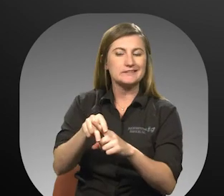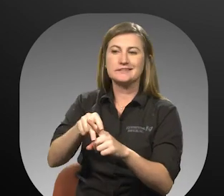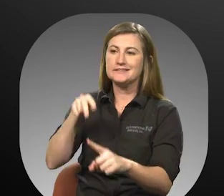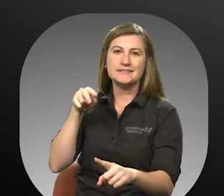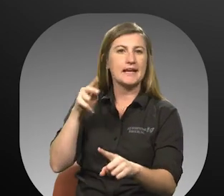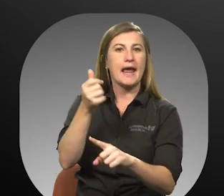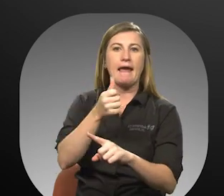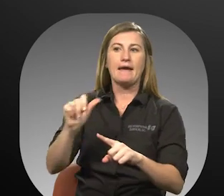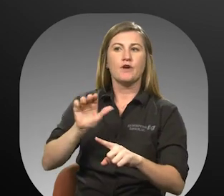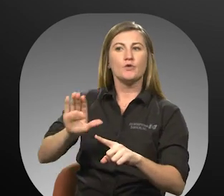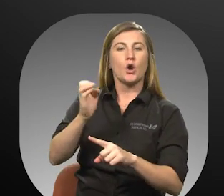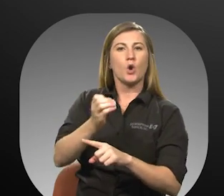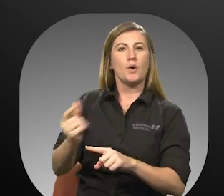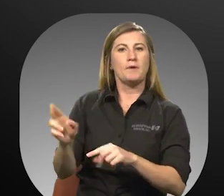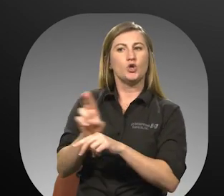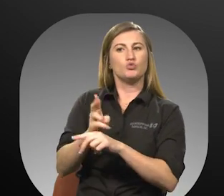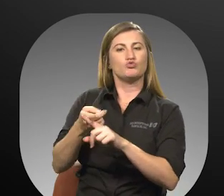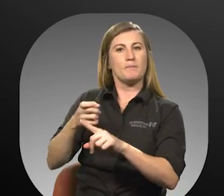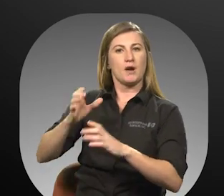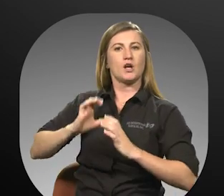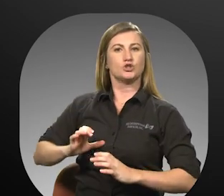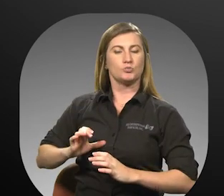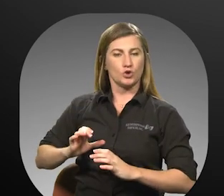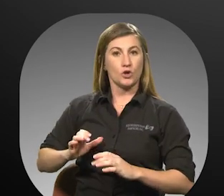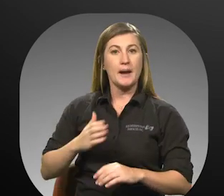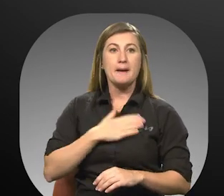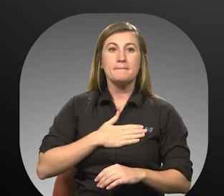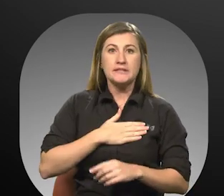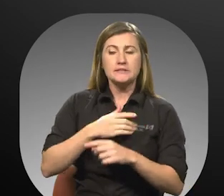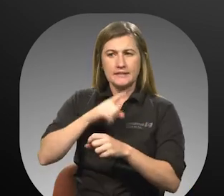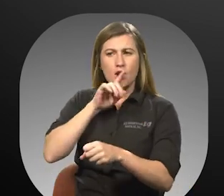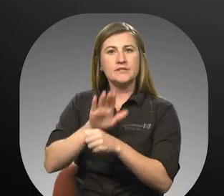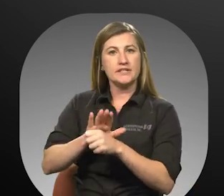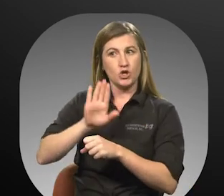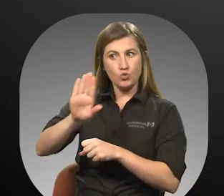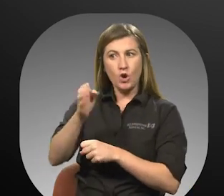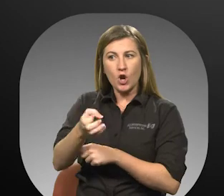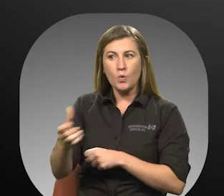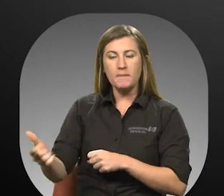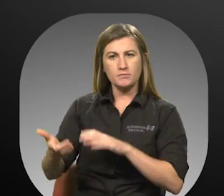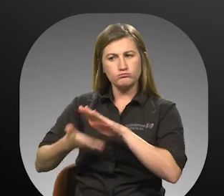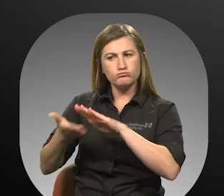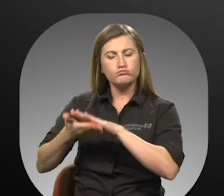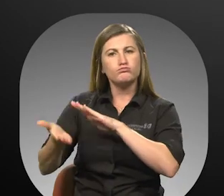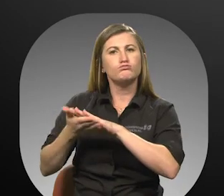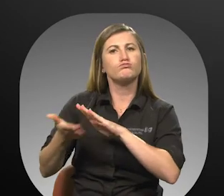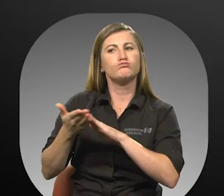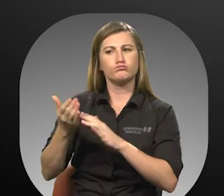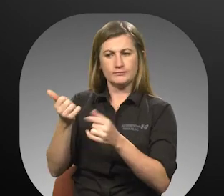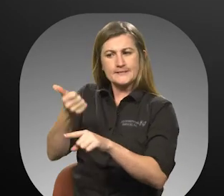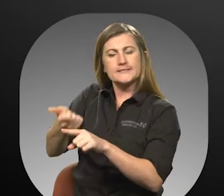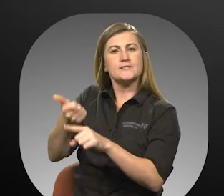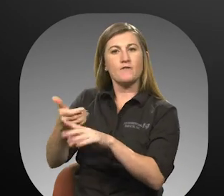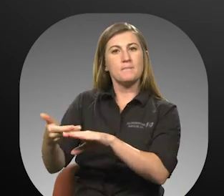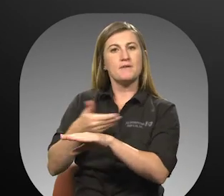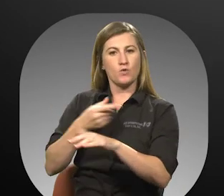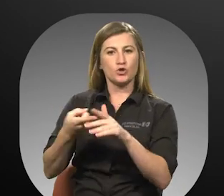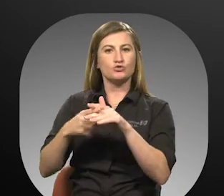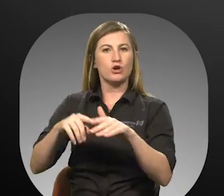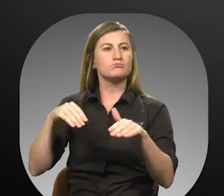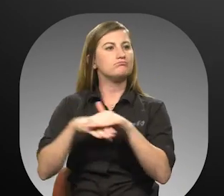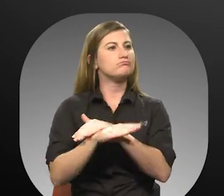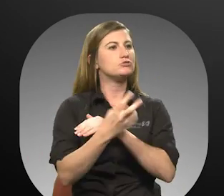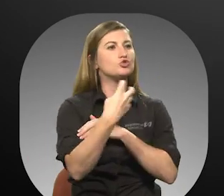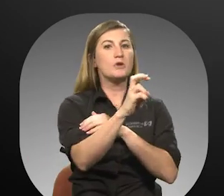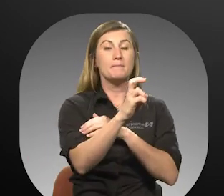equipment used by a customer. Please ensure that all equipment is functioning properly and independently prior to starting your trip. To